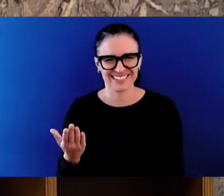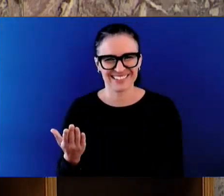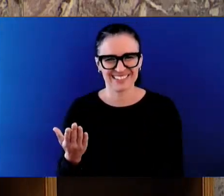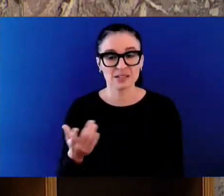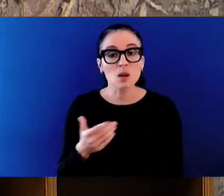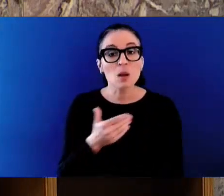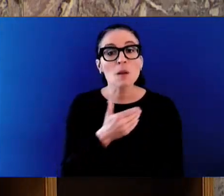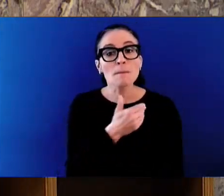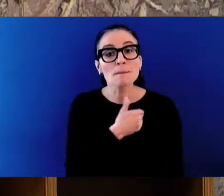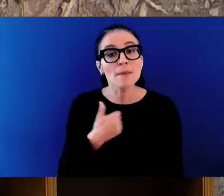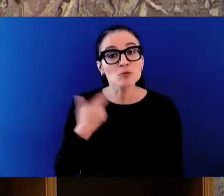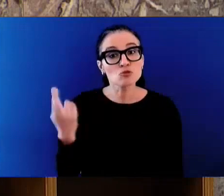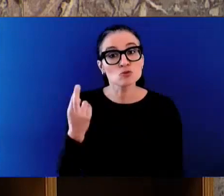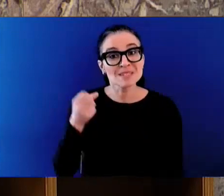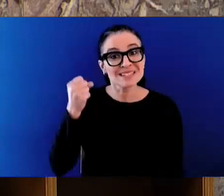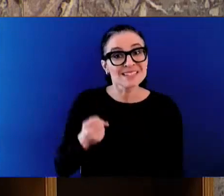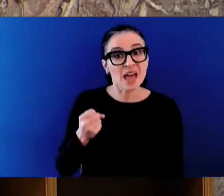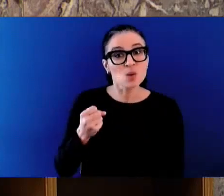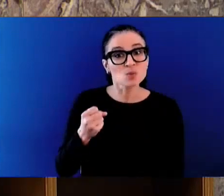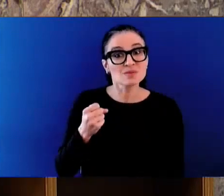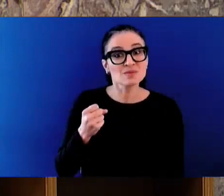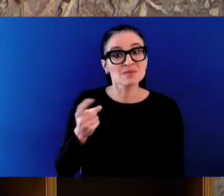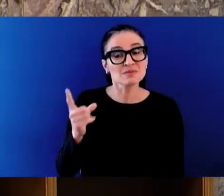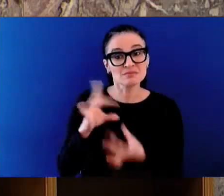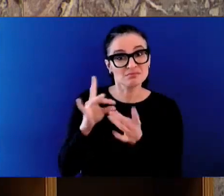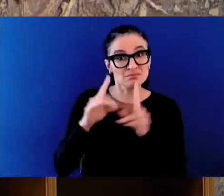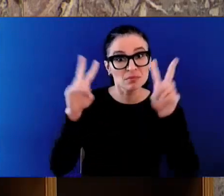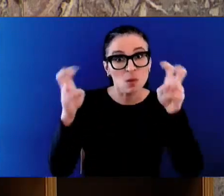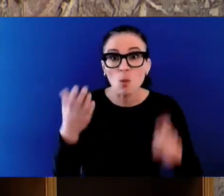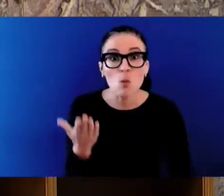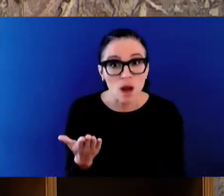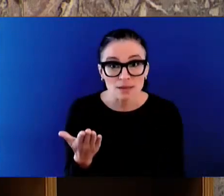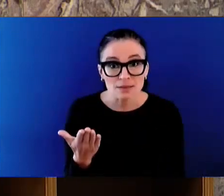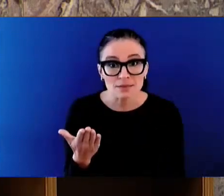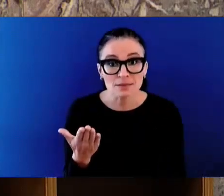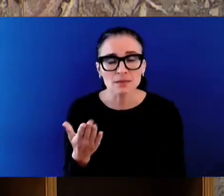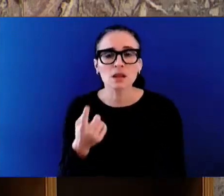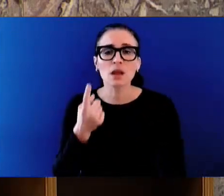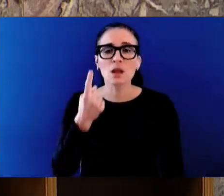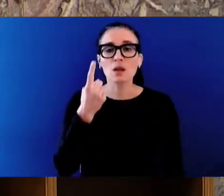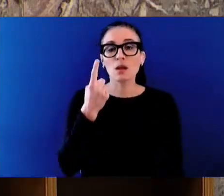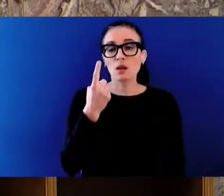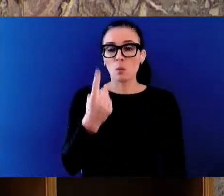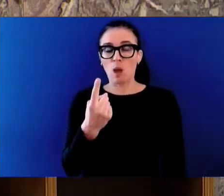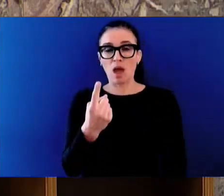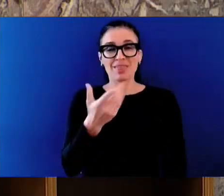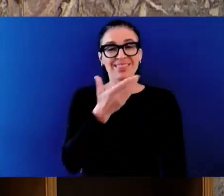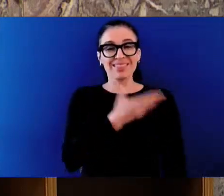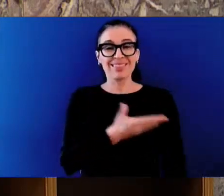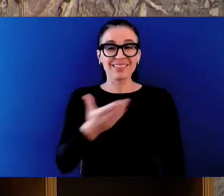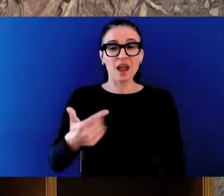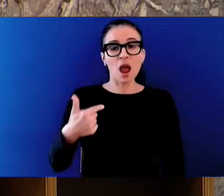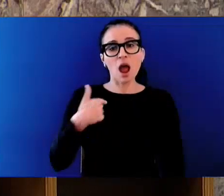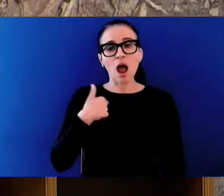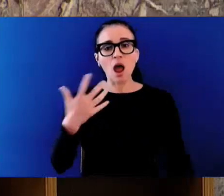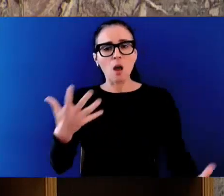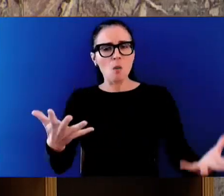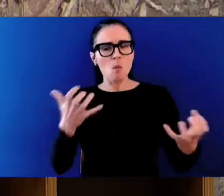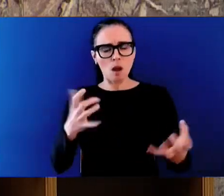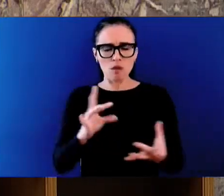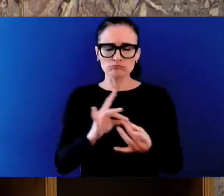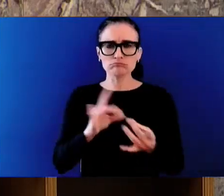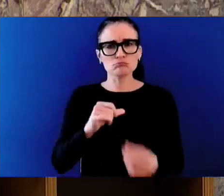I quote, One thing I do want to take a bit of pride in is the effort of